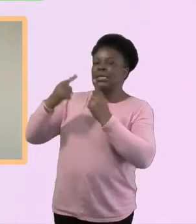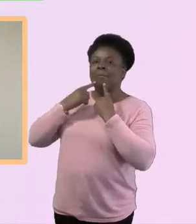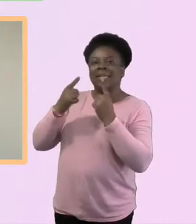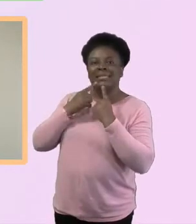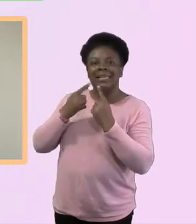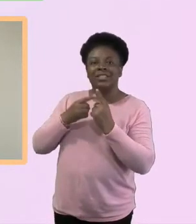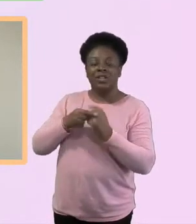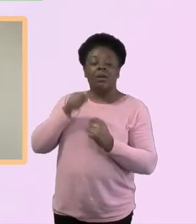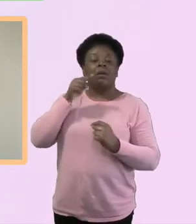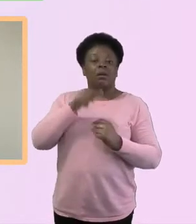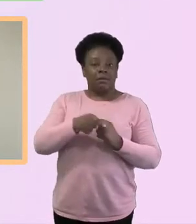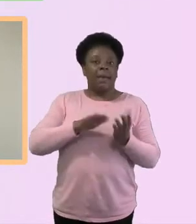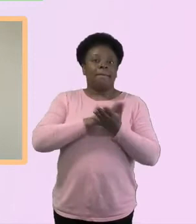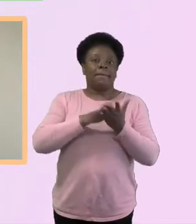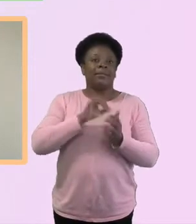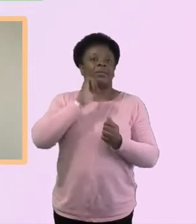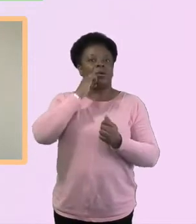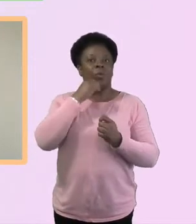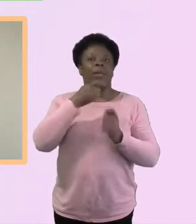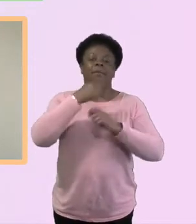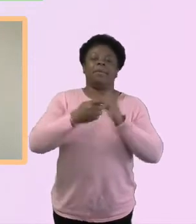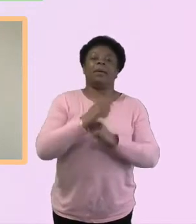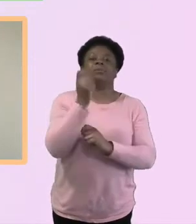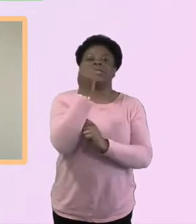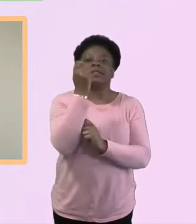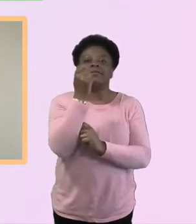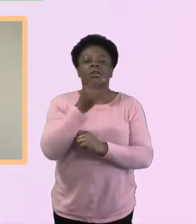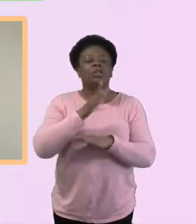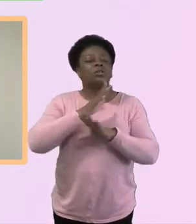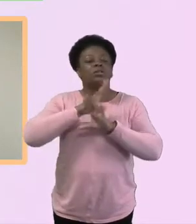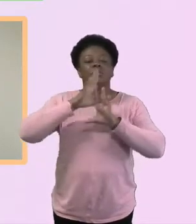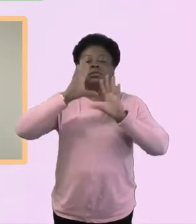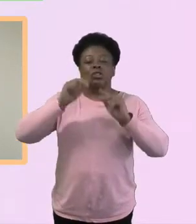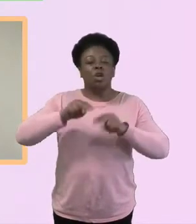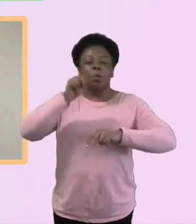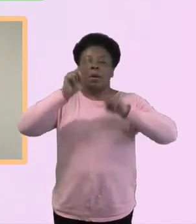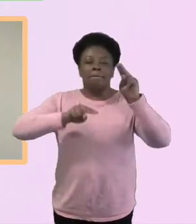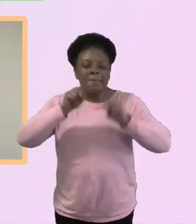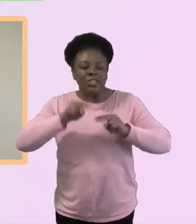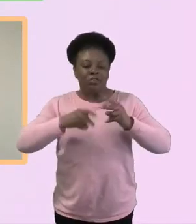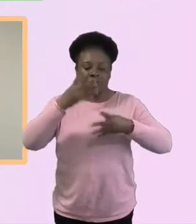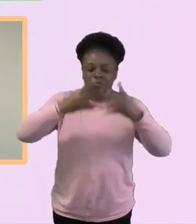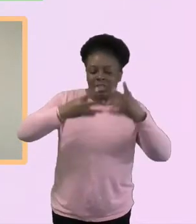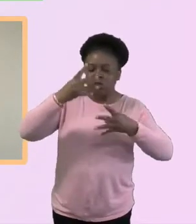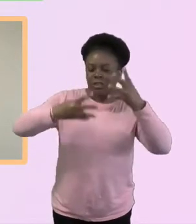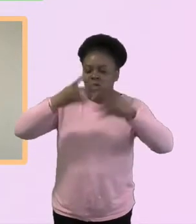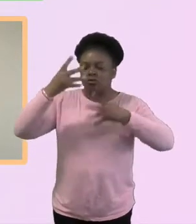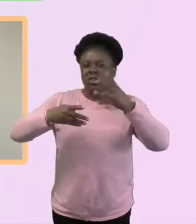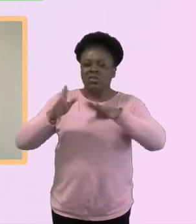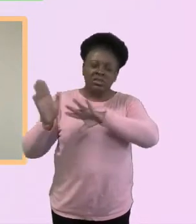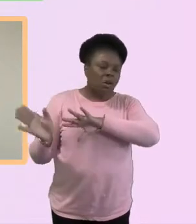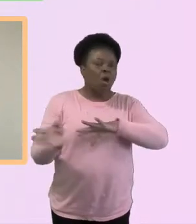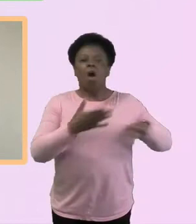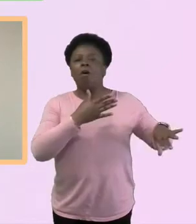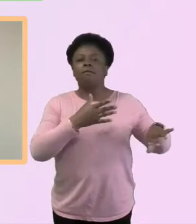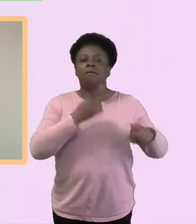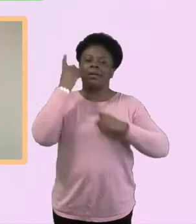its own reward, but start measuring your inputs, not your outputs. And honestly, that will just release you. Yeah.